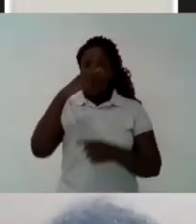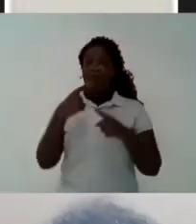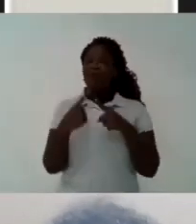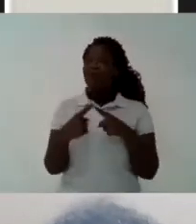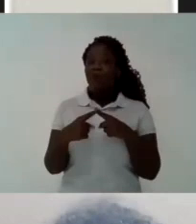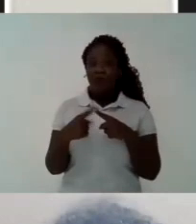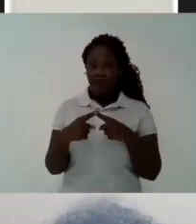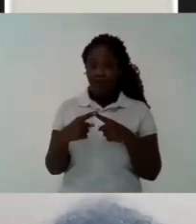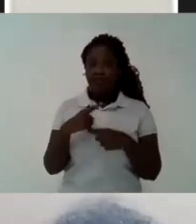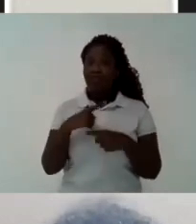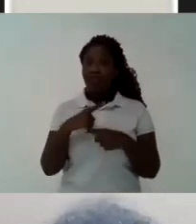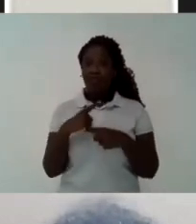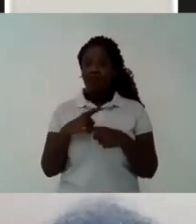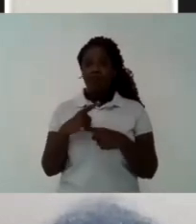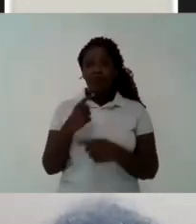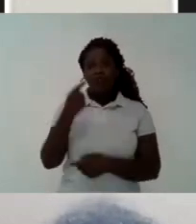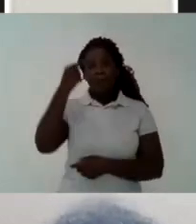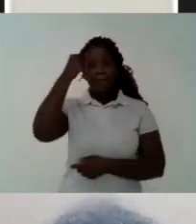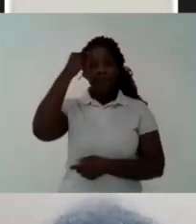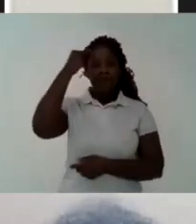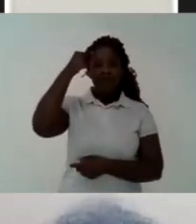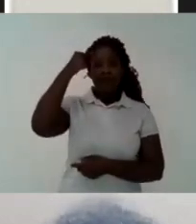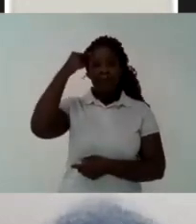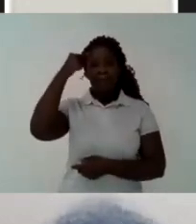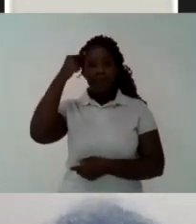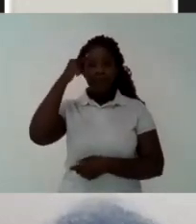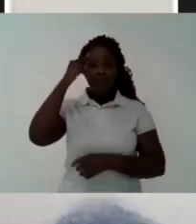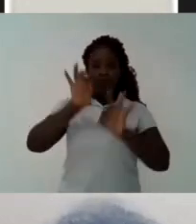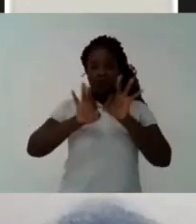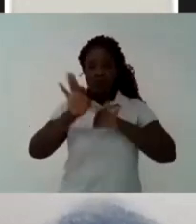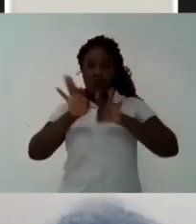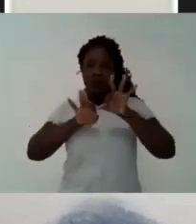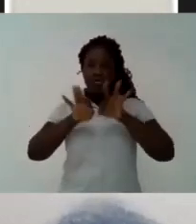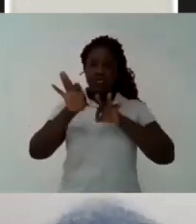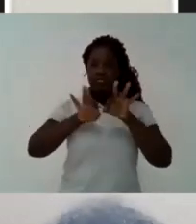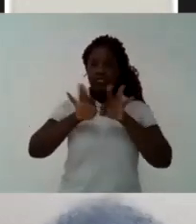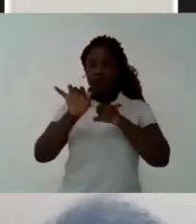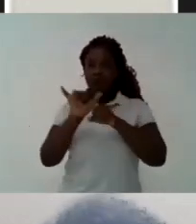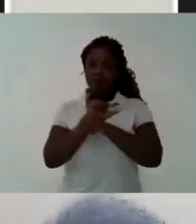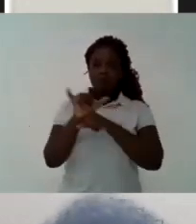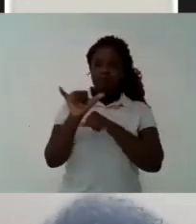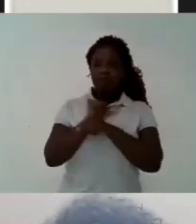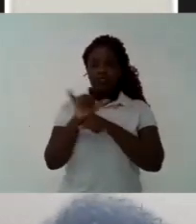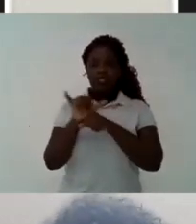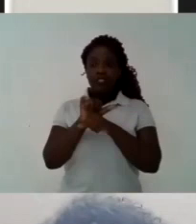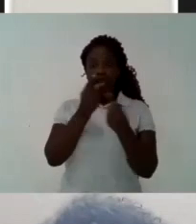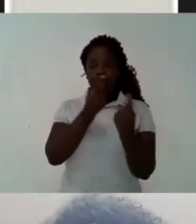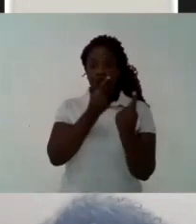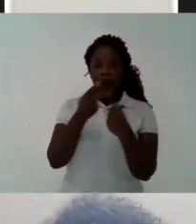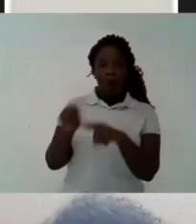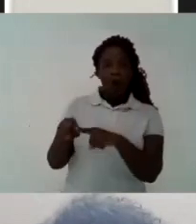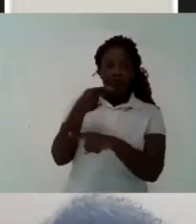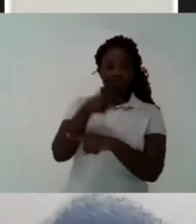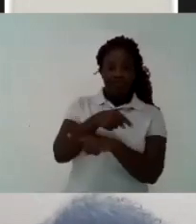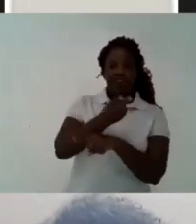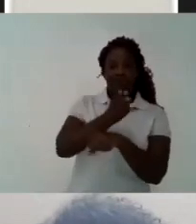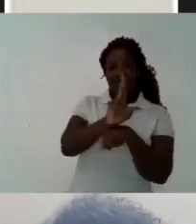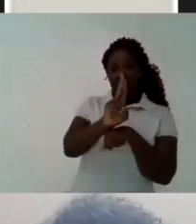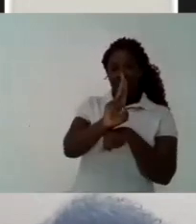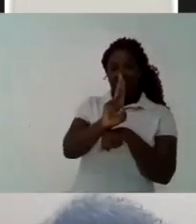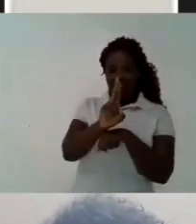universities allowed the sectors Who have been historically excluded